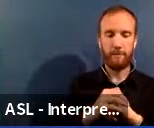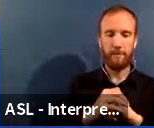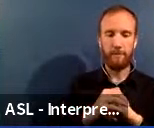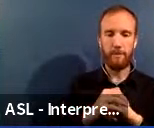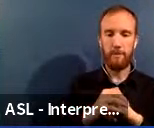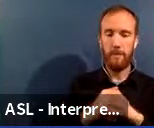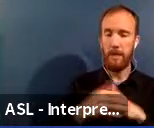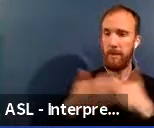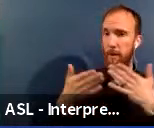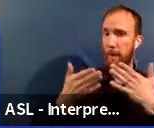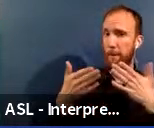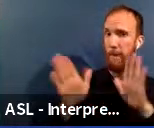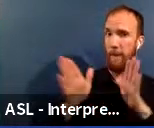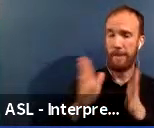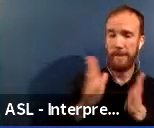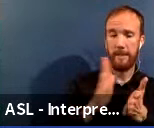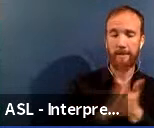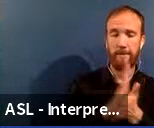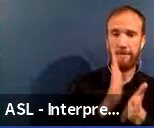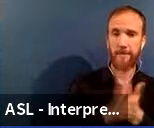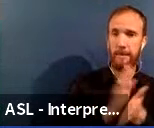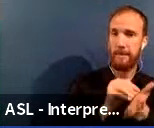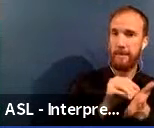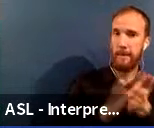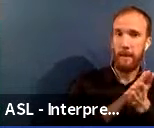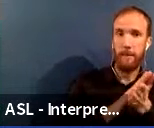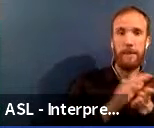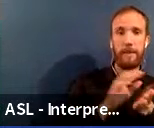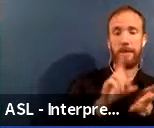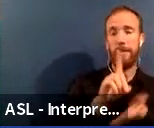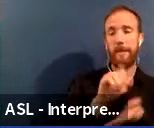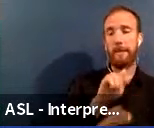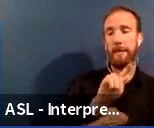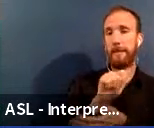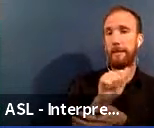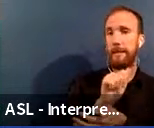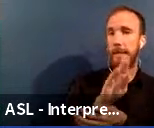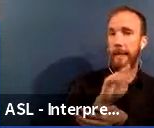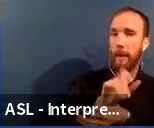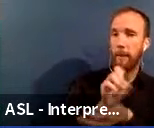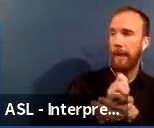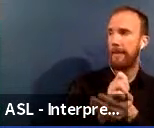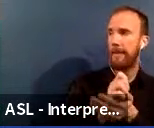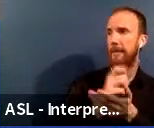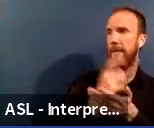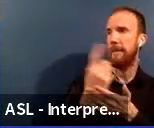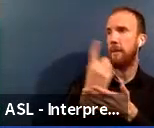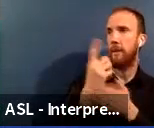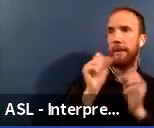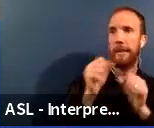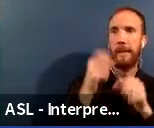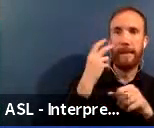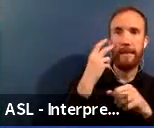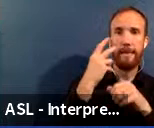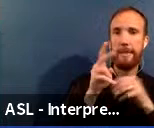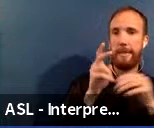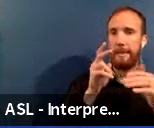facing document or database that individuals can access to see the accessibility status of each school?